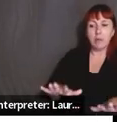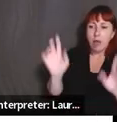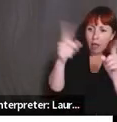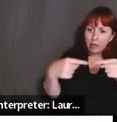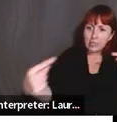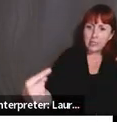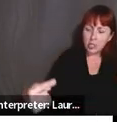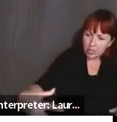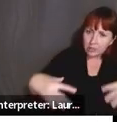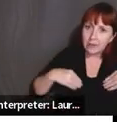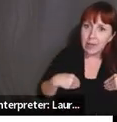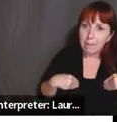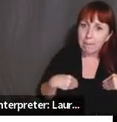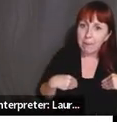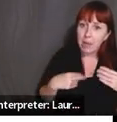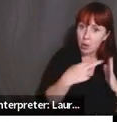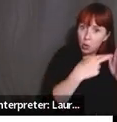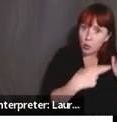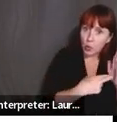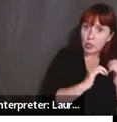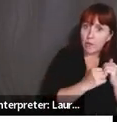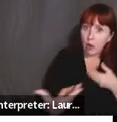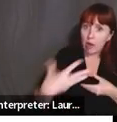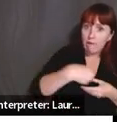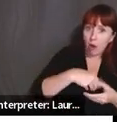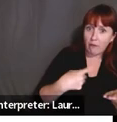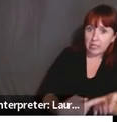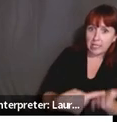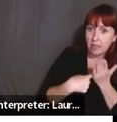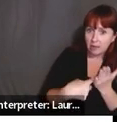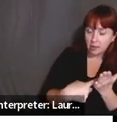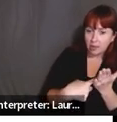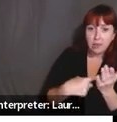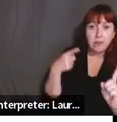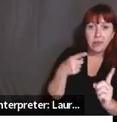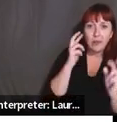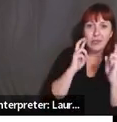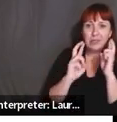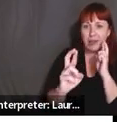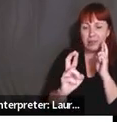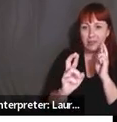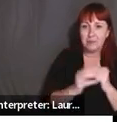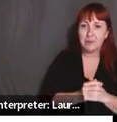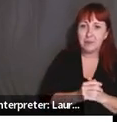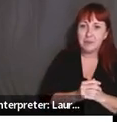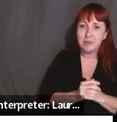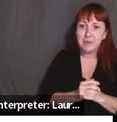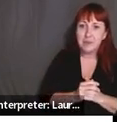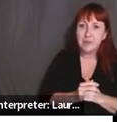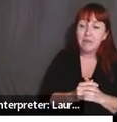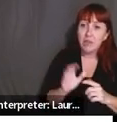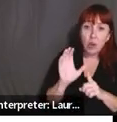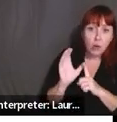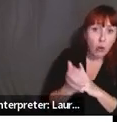and I have rules of engagement. It's about respect. And I take this, this can also be cultural.